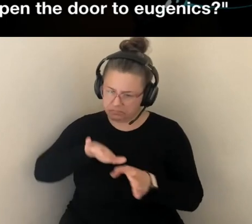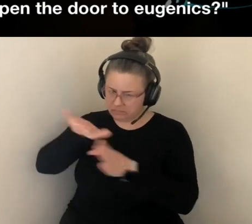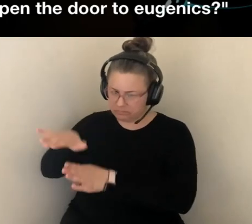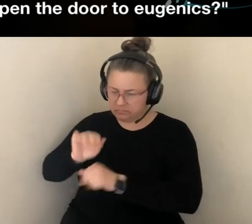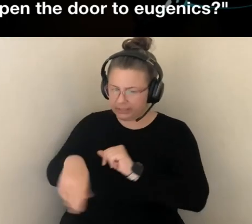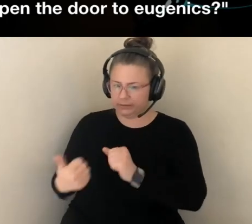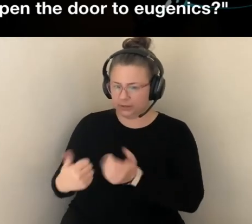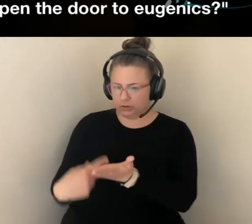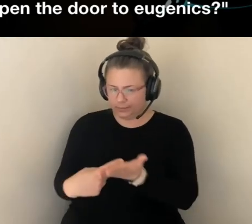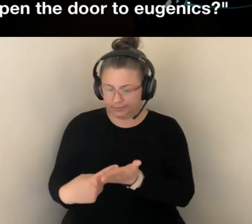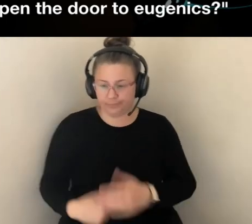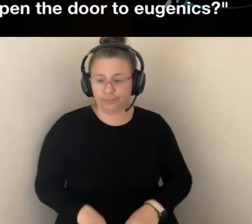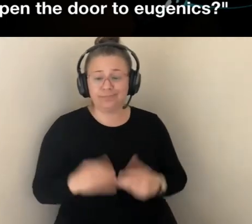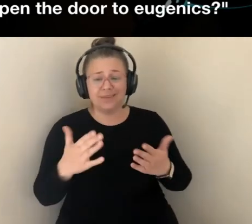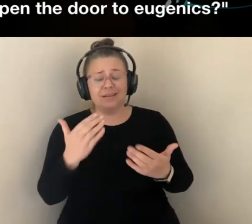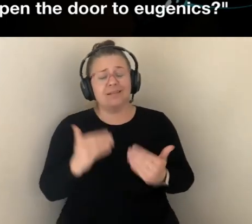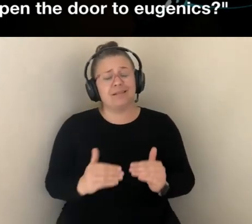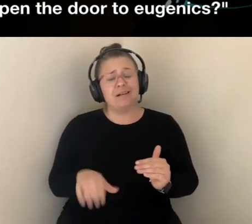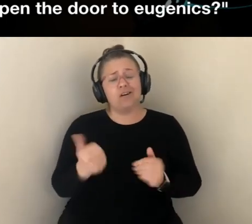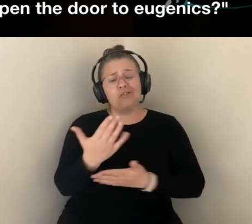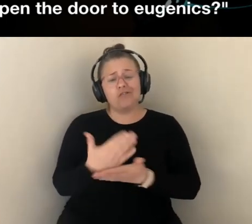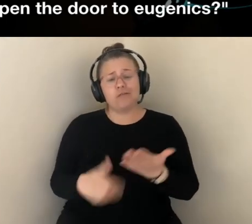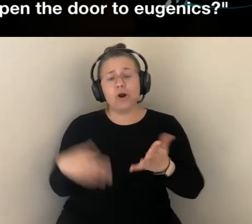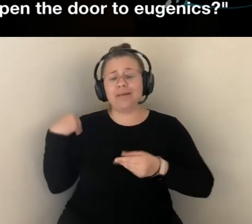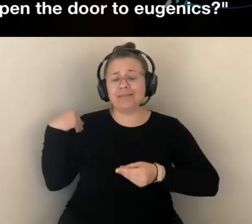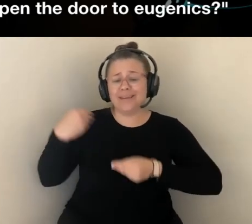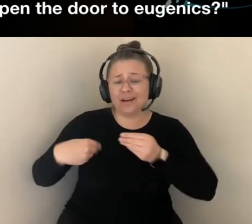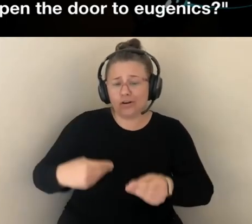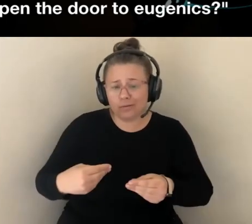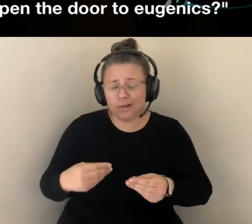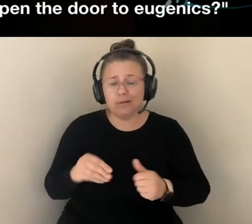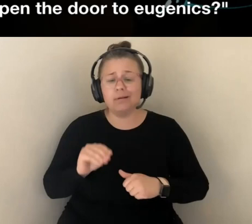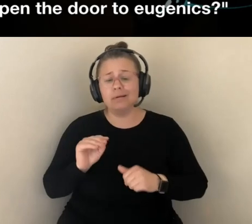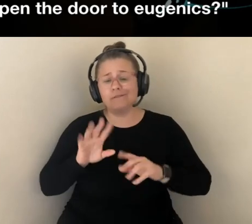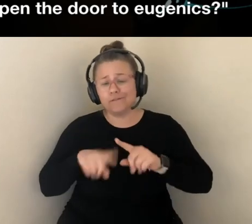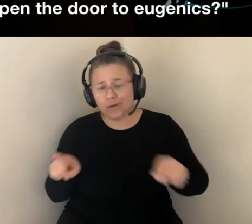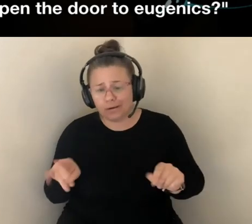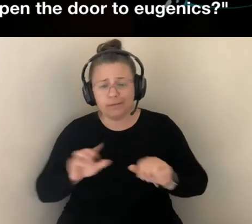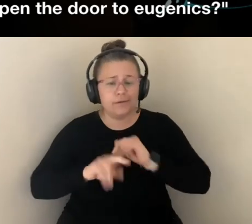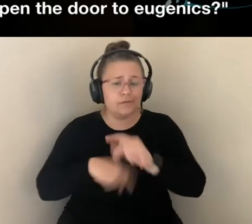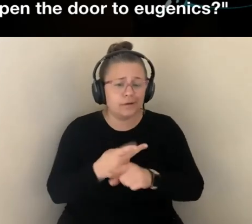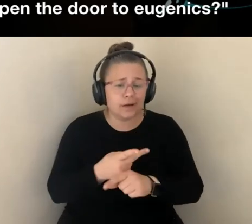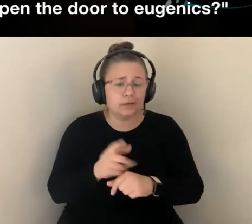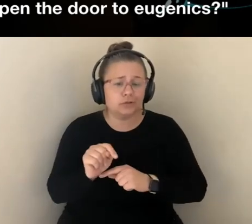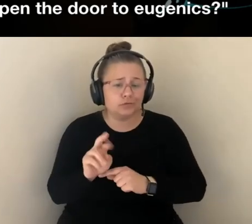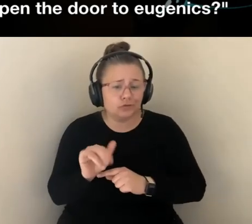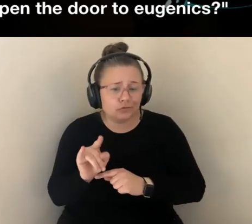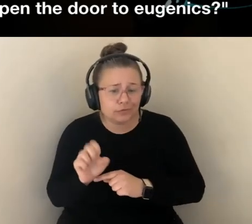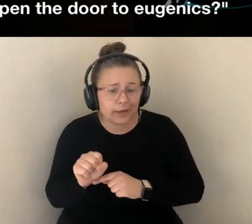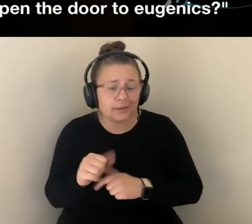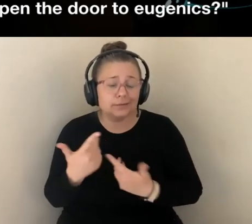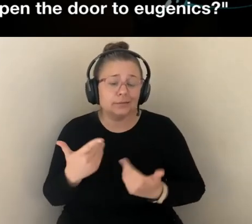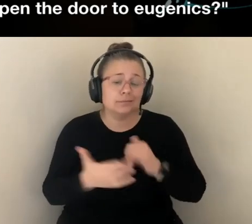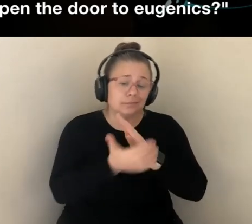HERITABILITY OF A VARIETY OF NOT MERELY PHYSICAL, BUT BEHAVIORAL TRAITS LIKE TALENTS, TEMPERAMENTS, PROCLIVITIES, AND